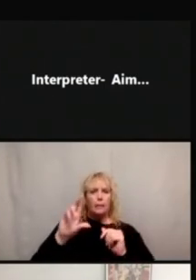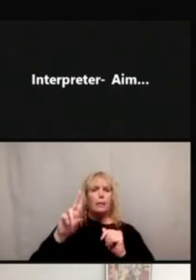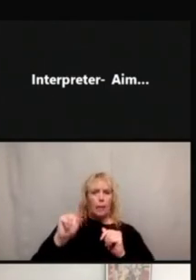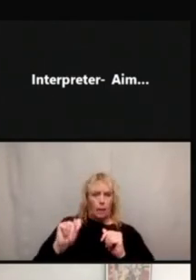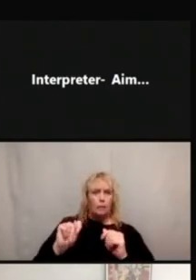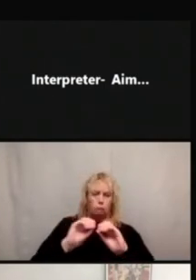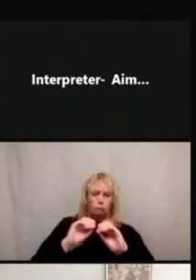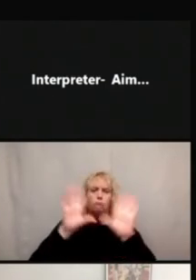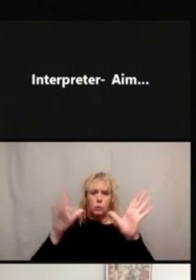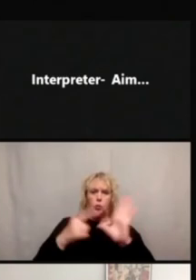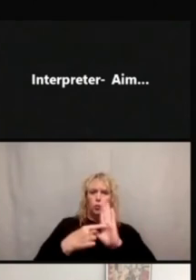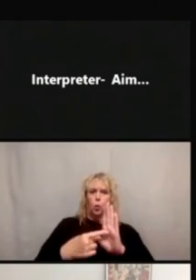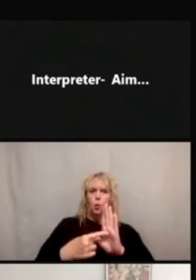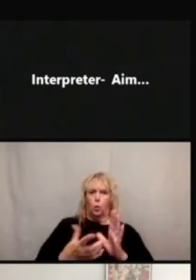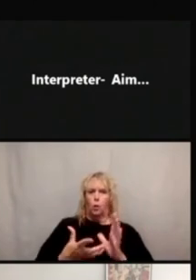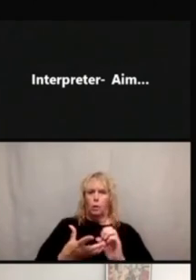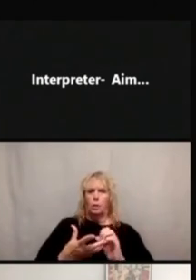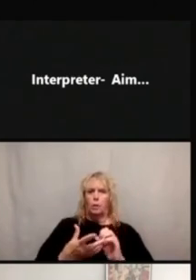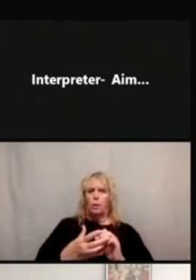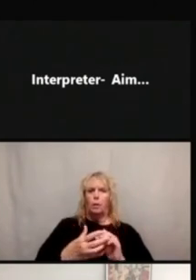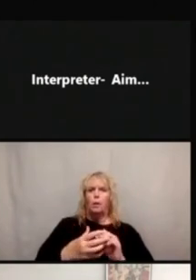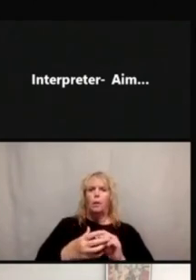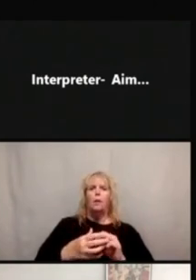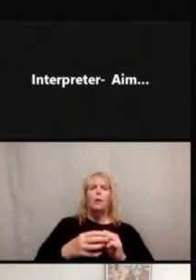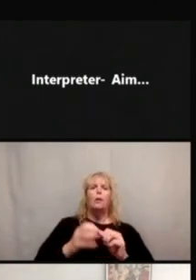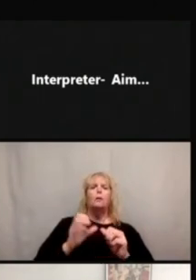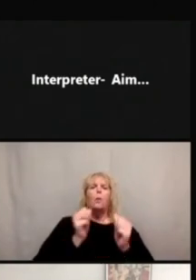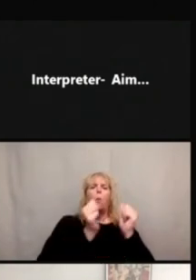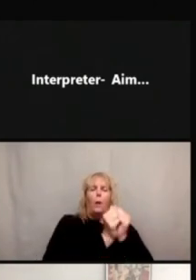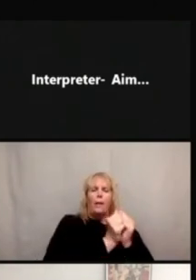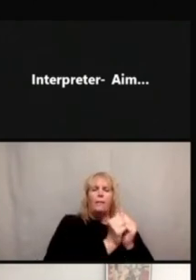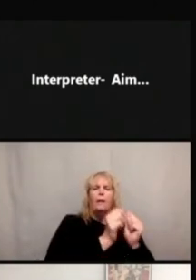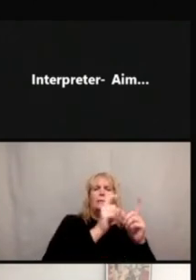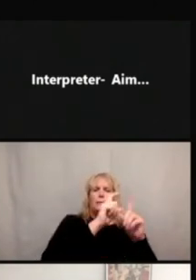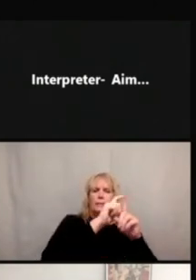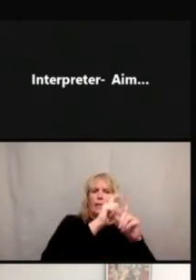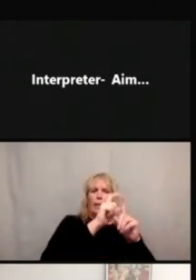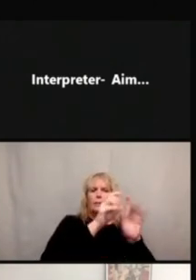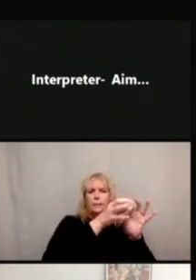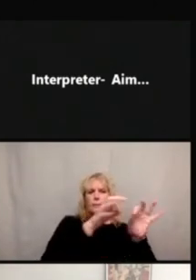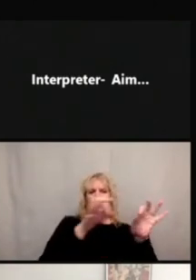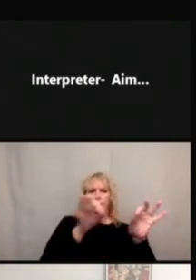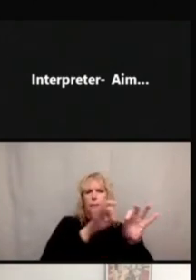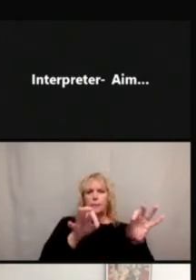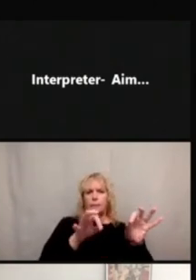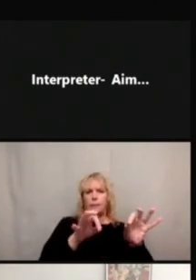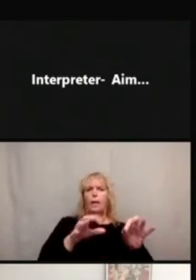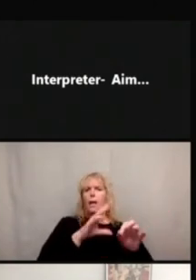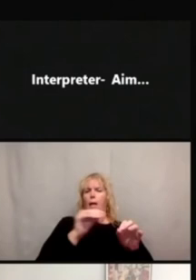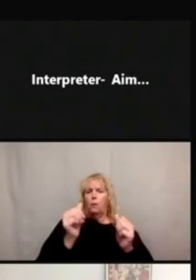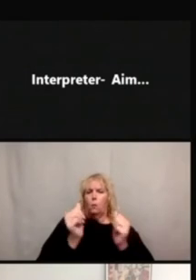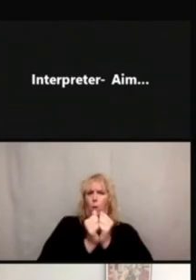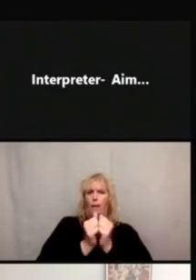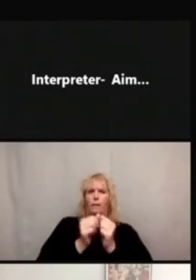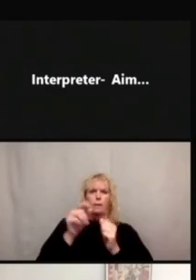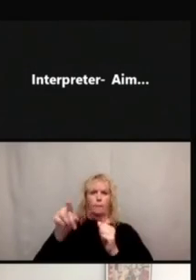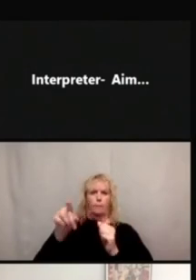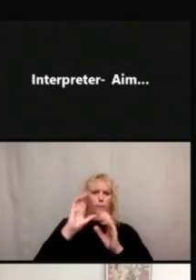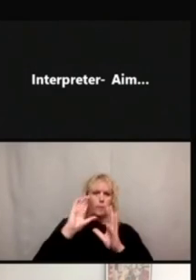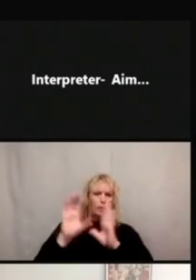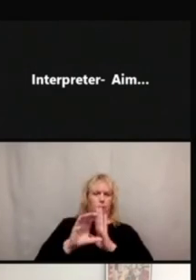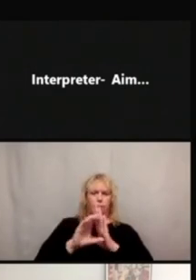So when shown the icon with the text, most participants said that these didn't really match and they should show